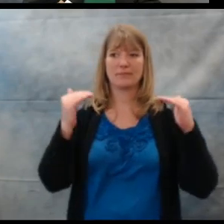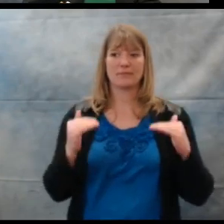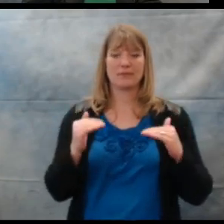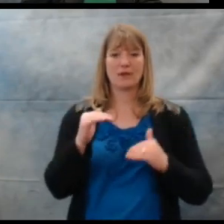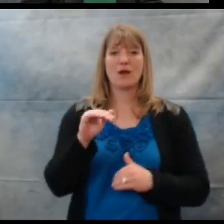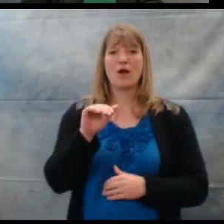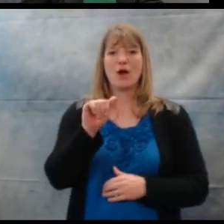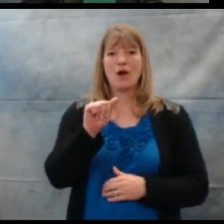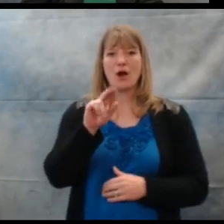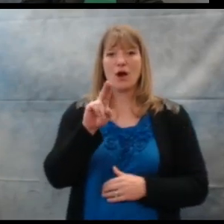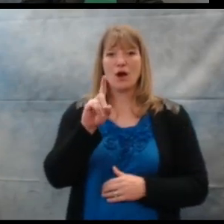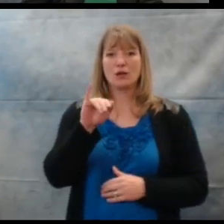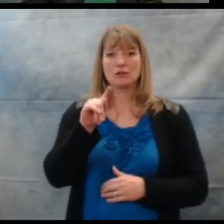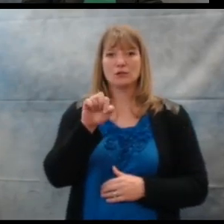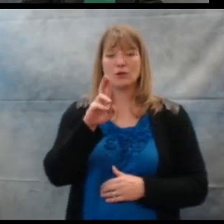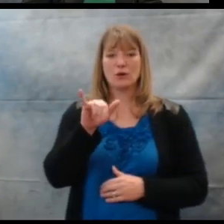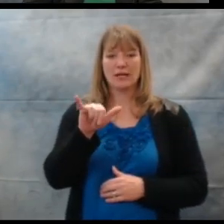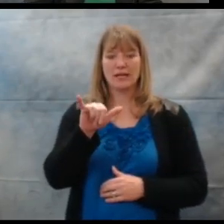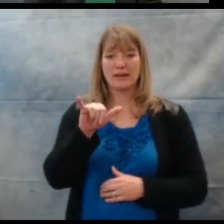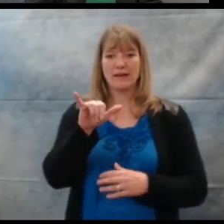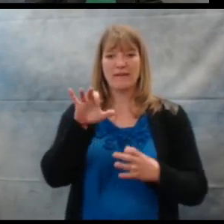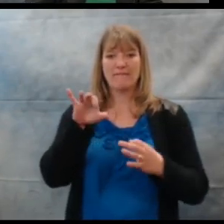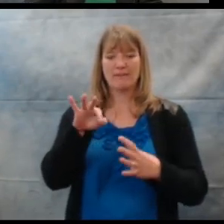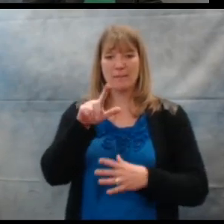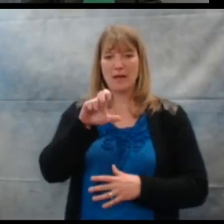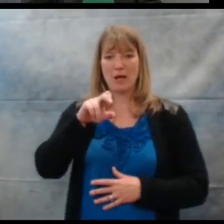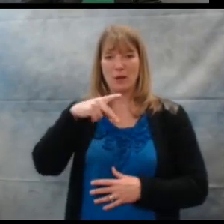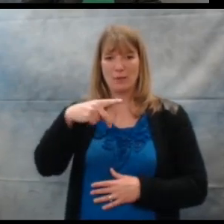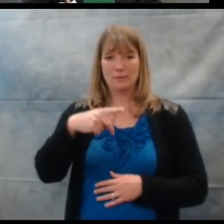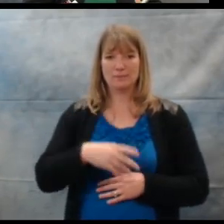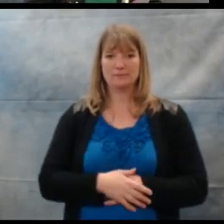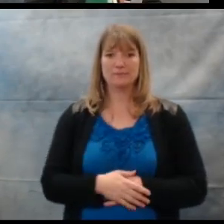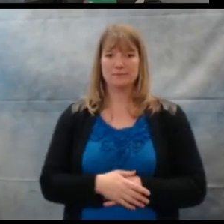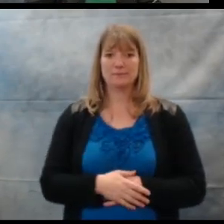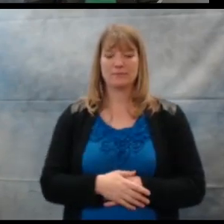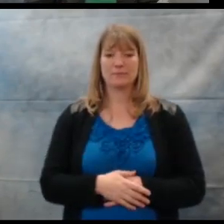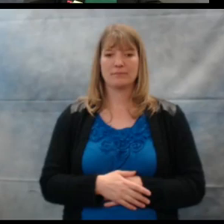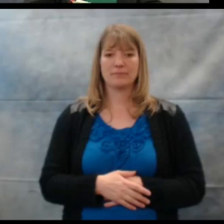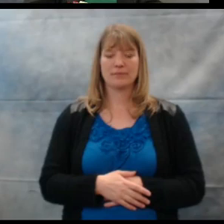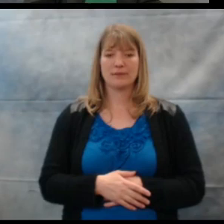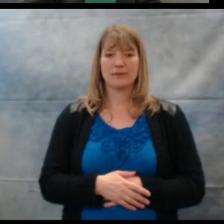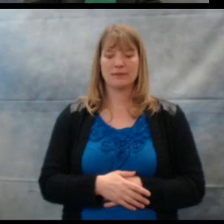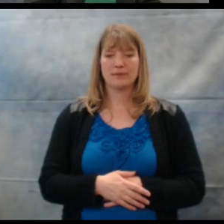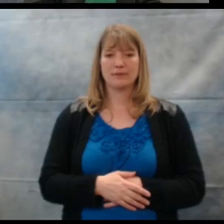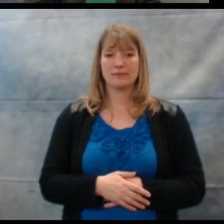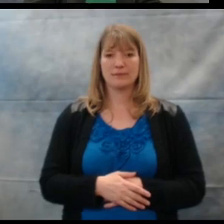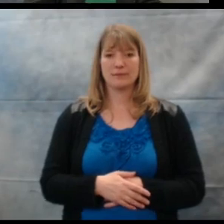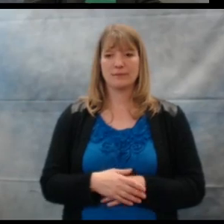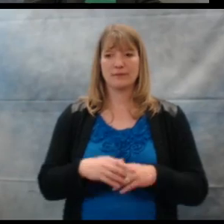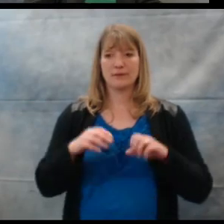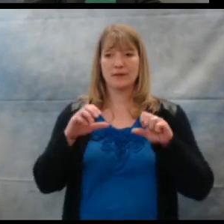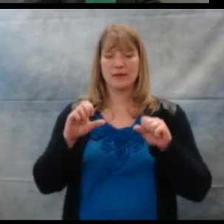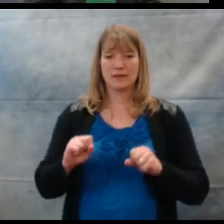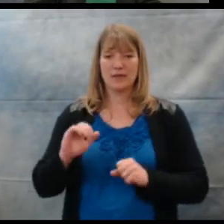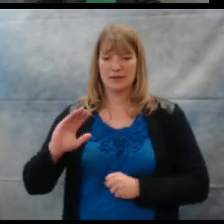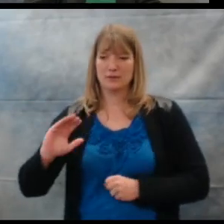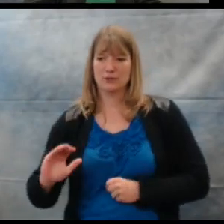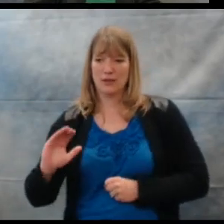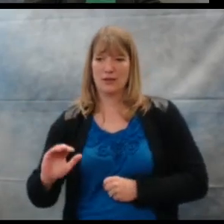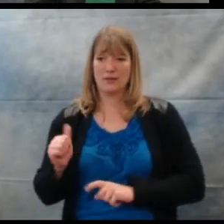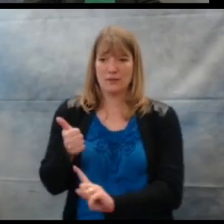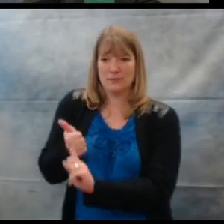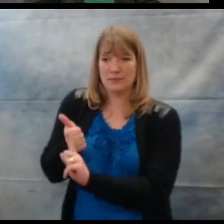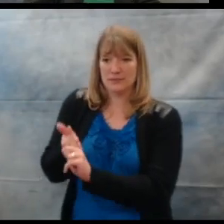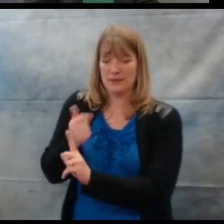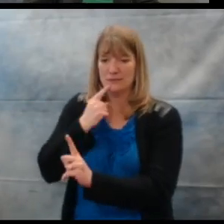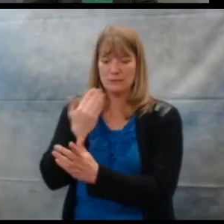Auditory feedback loop is a way of having the